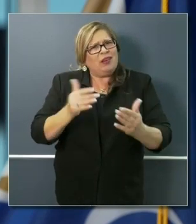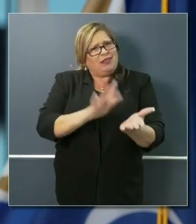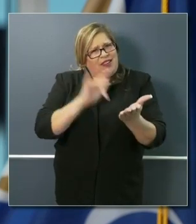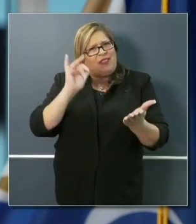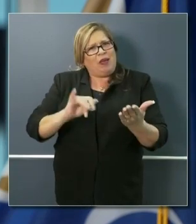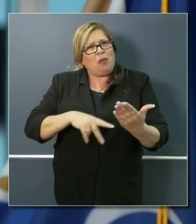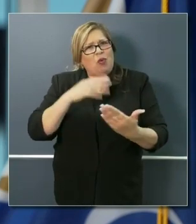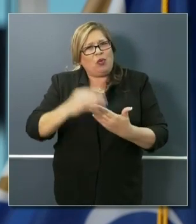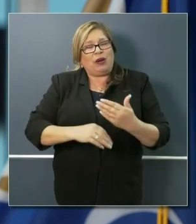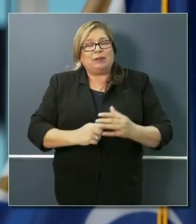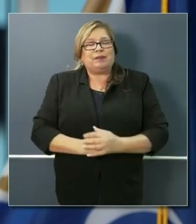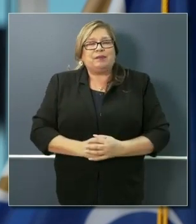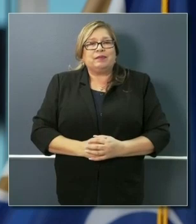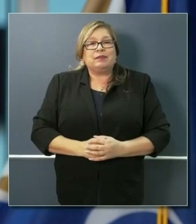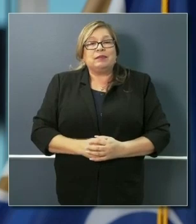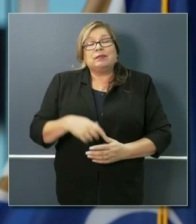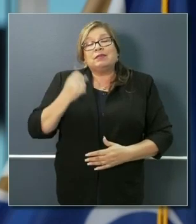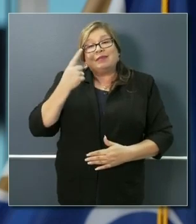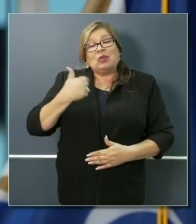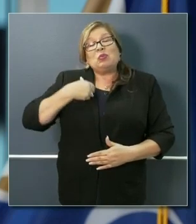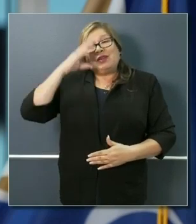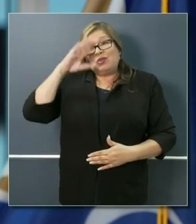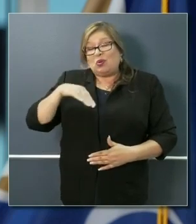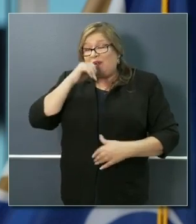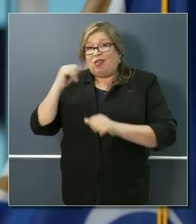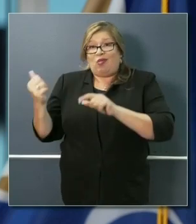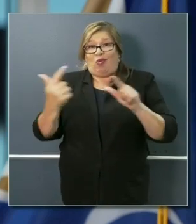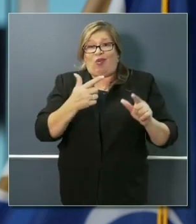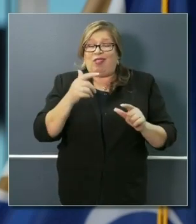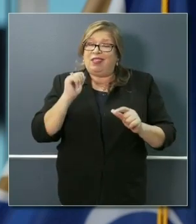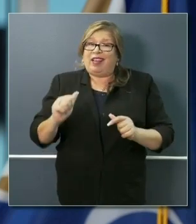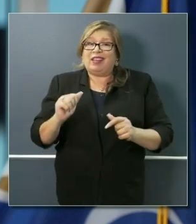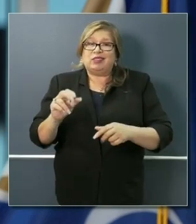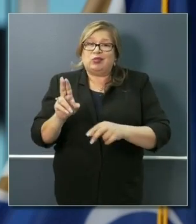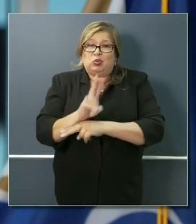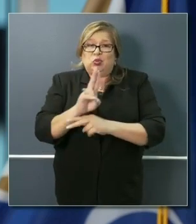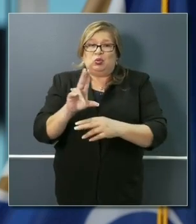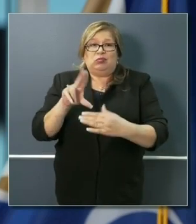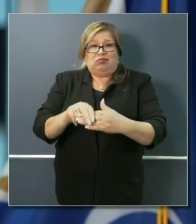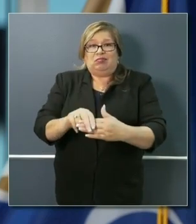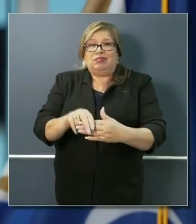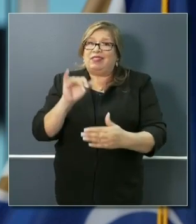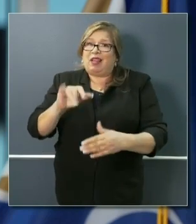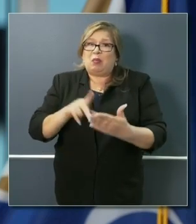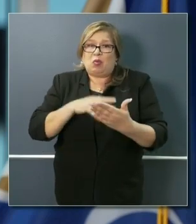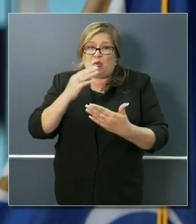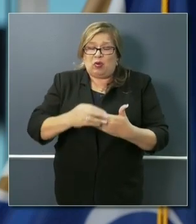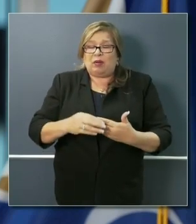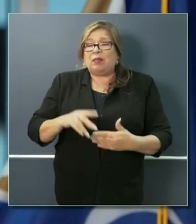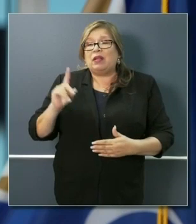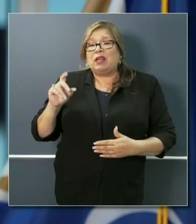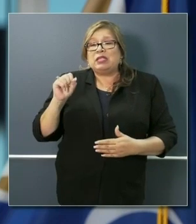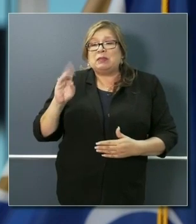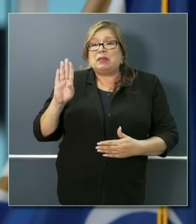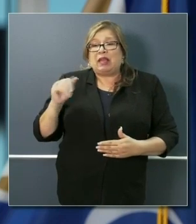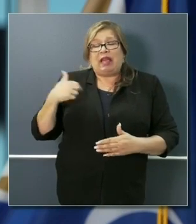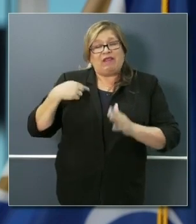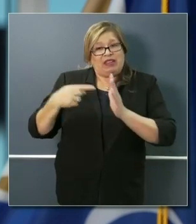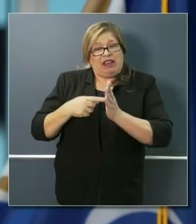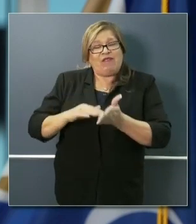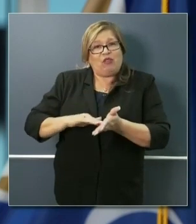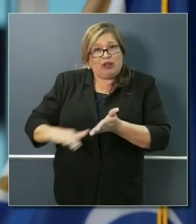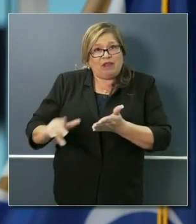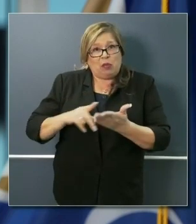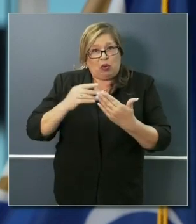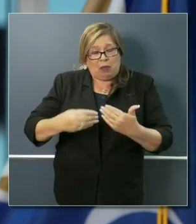everyone can take advantage of these programs. While the SBA has debt forgiveness programs and they have